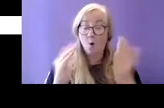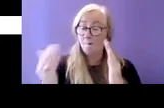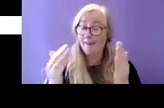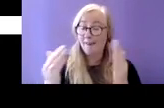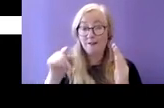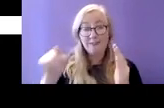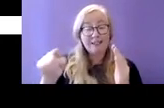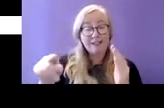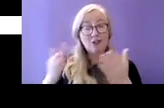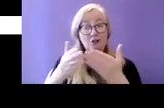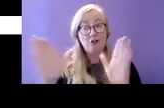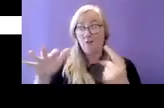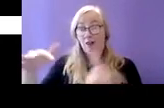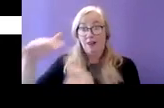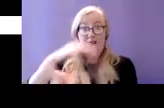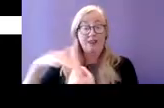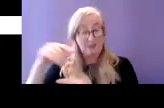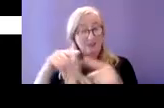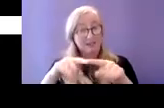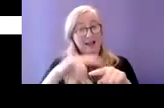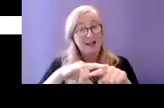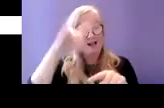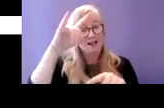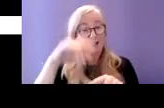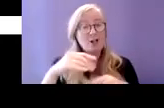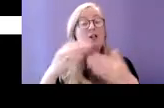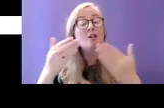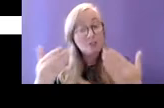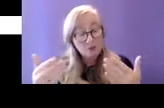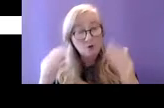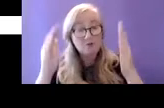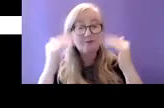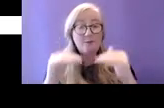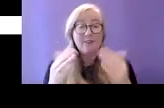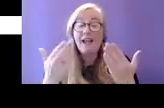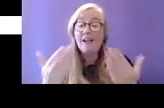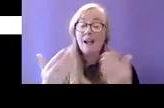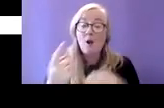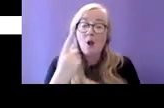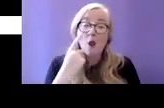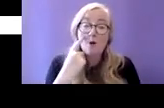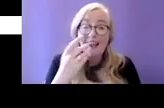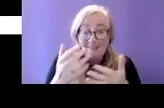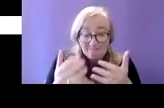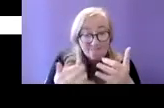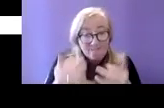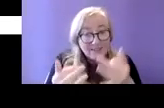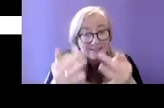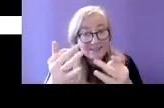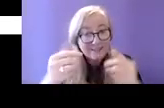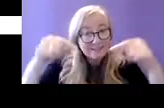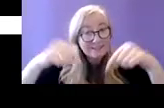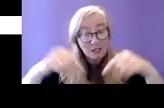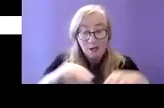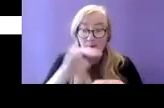so we're going to now look at some findings in terms of the circumstances of persons with disabilities who are resident in